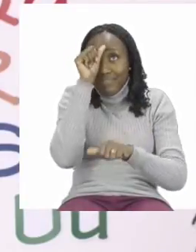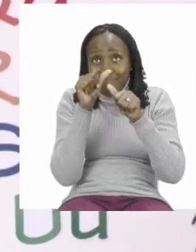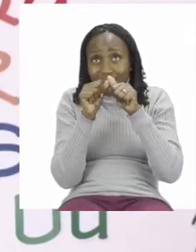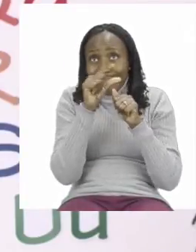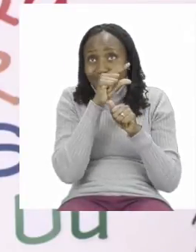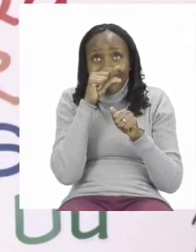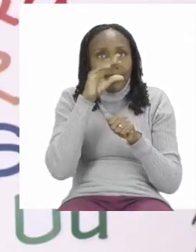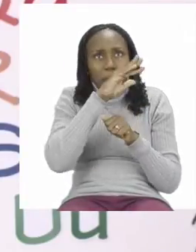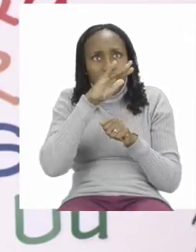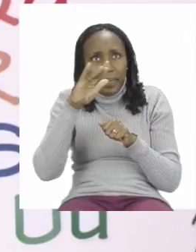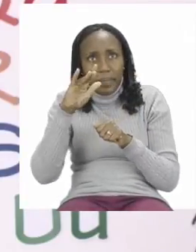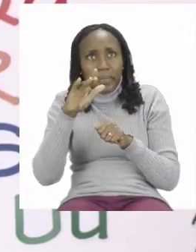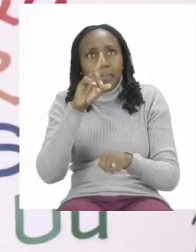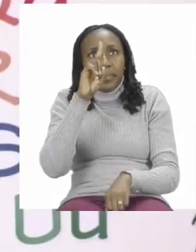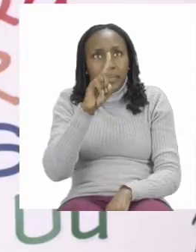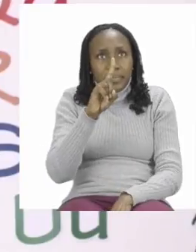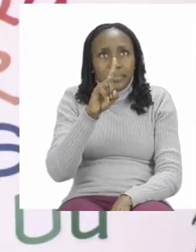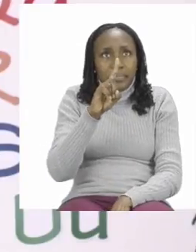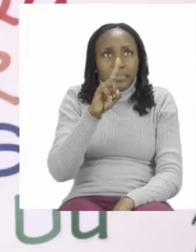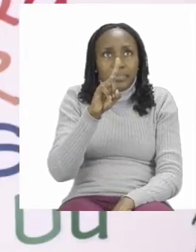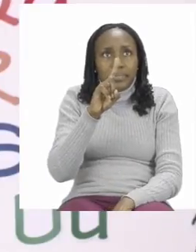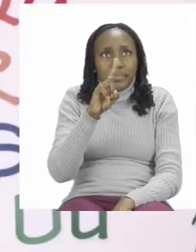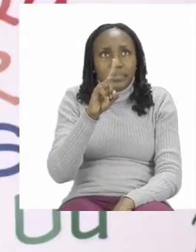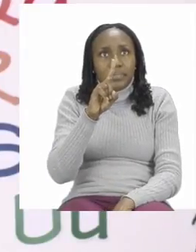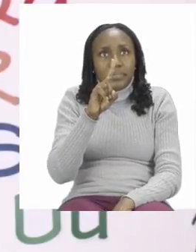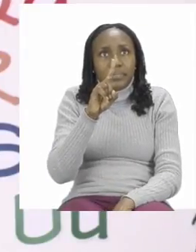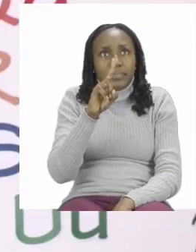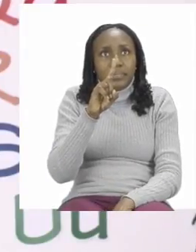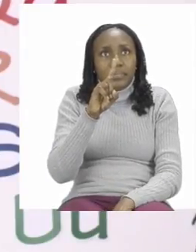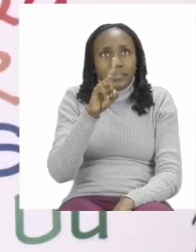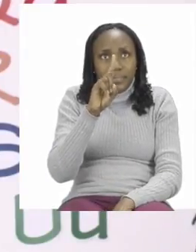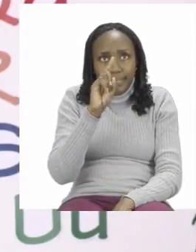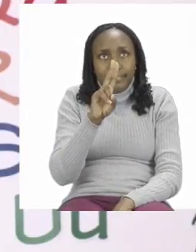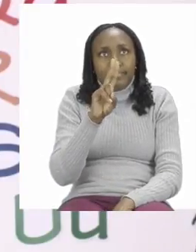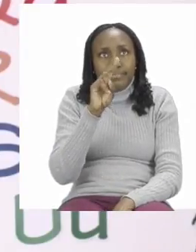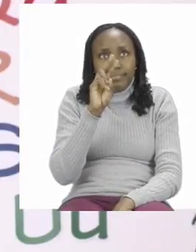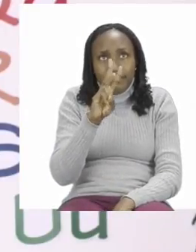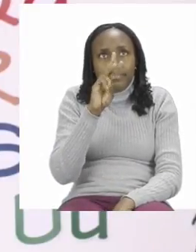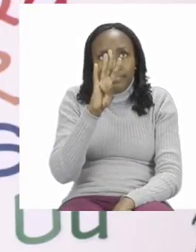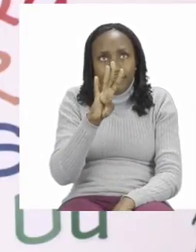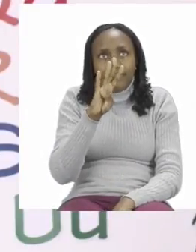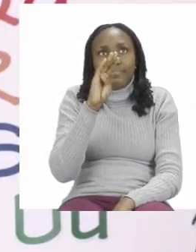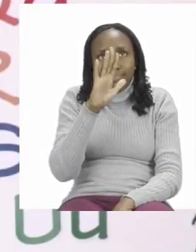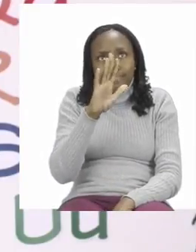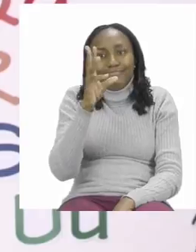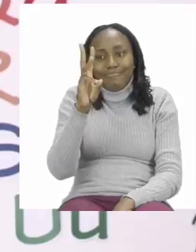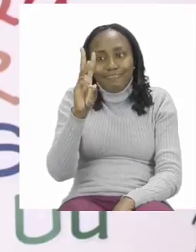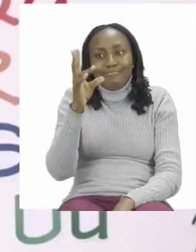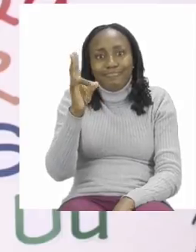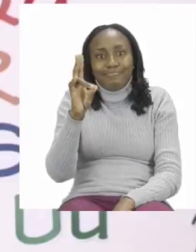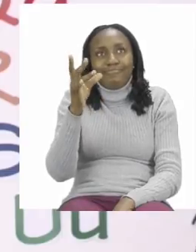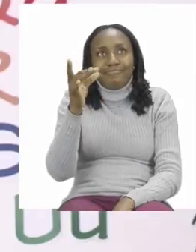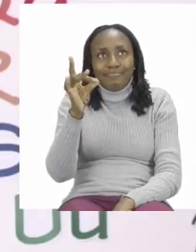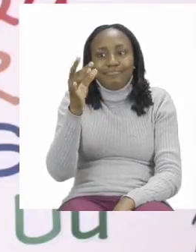don't forget number one starts here and I want you to copy them down nicely so that now when you're going into